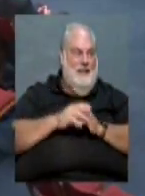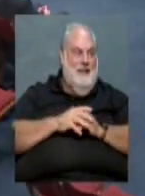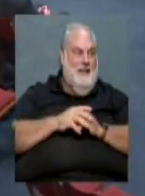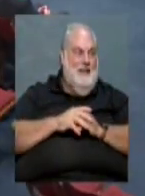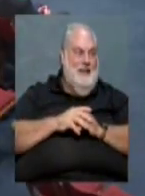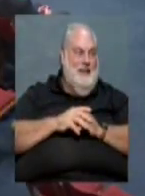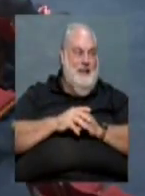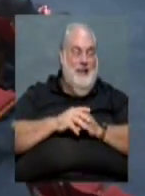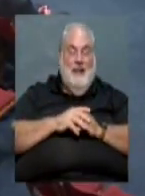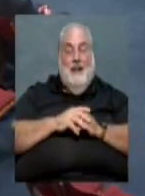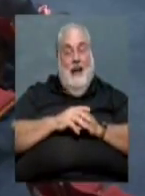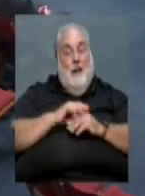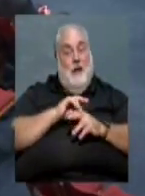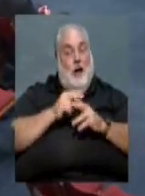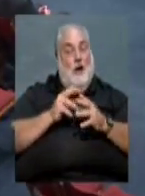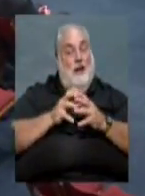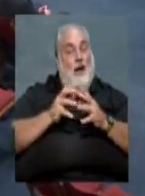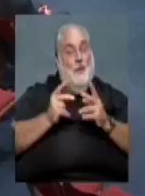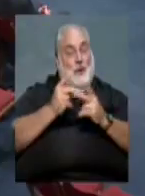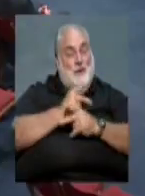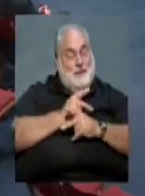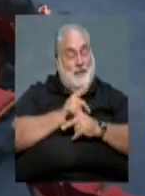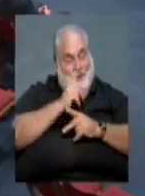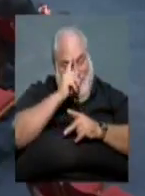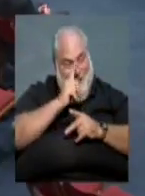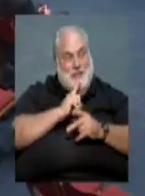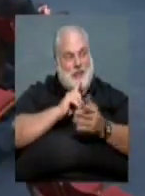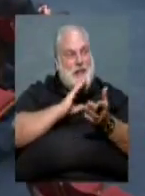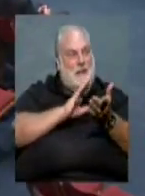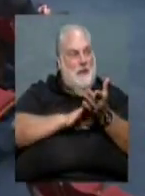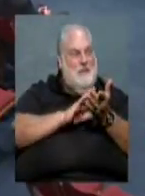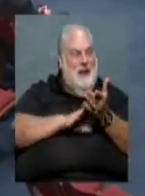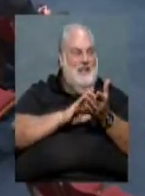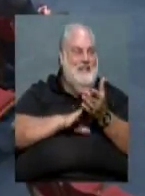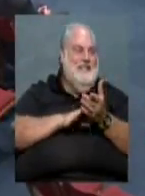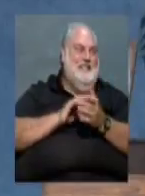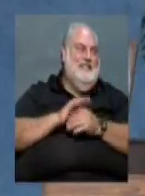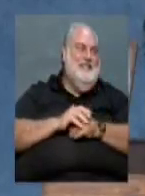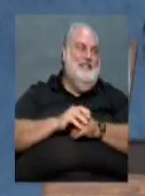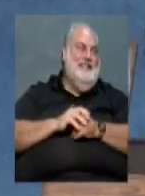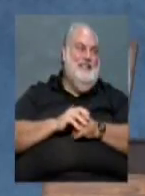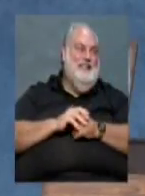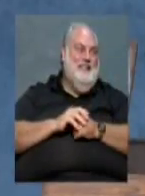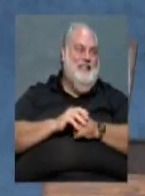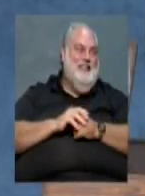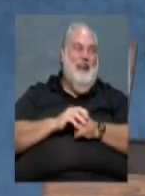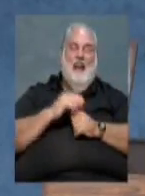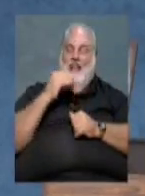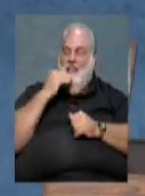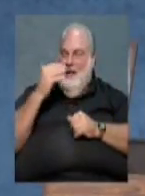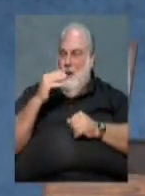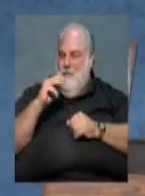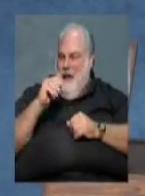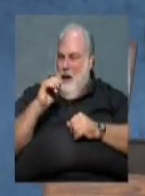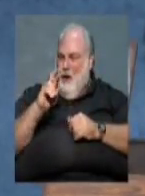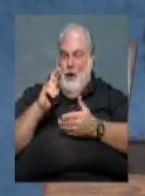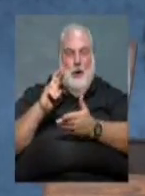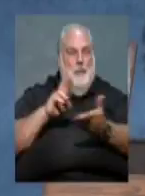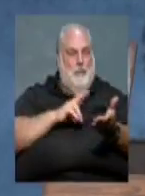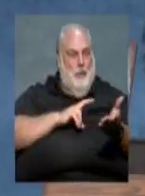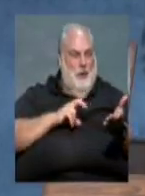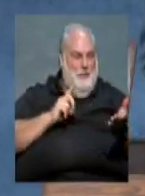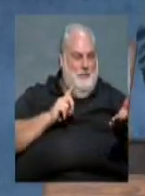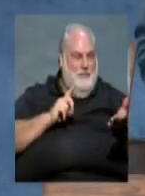I've been called much worse. That's true. That was actually a compliment, Director Fortson. That's right. Thank you, Mr. Mayor, members of the Board.